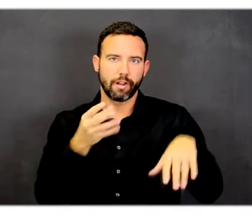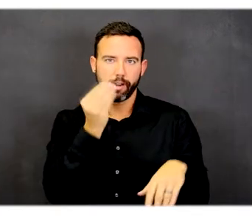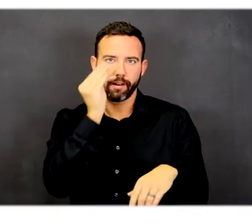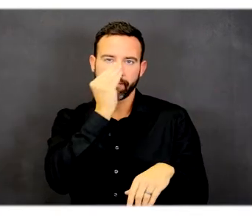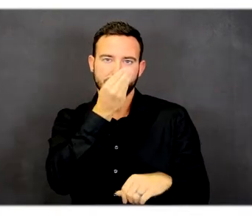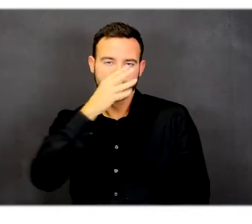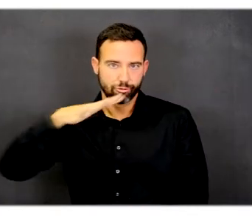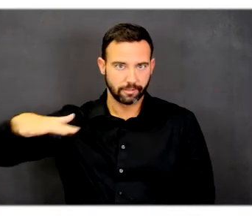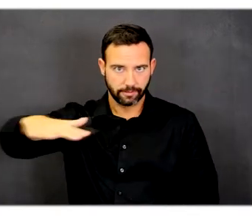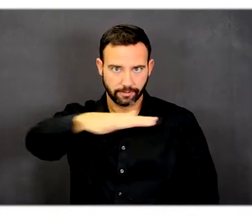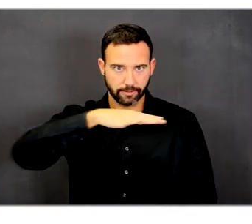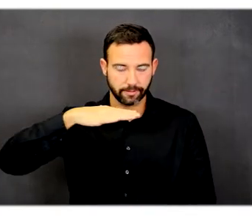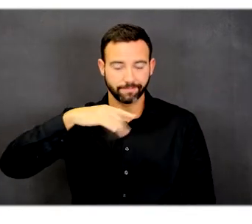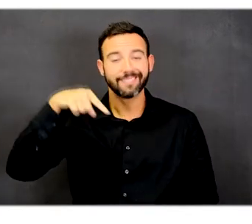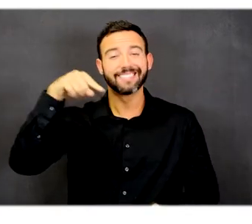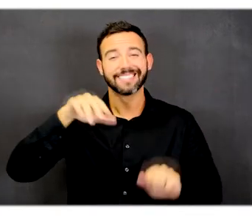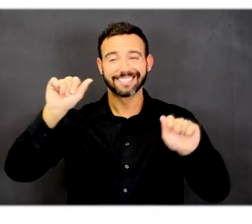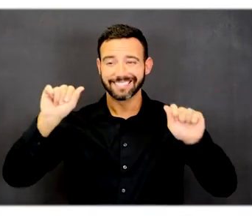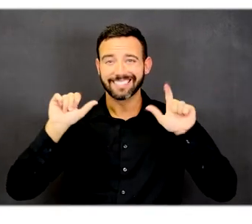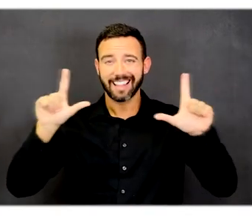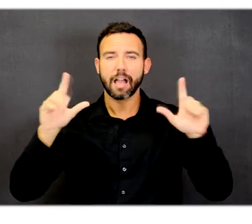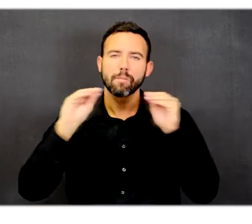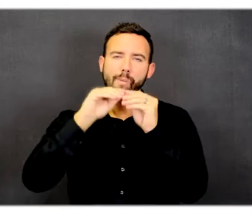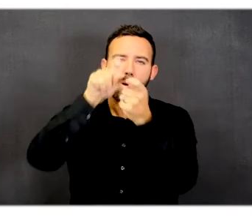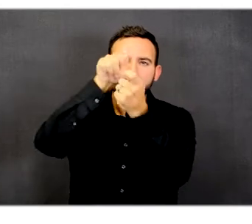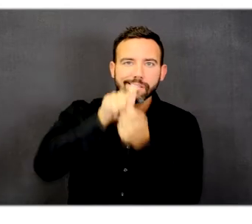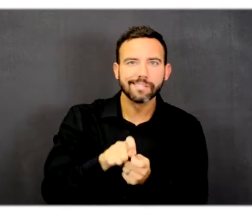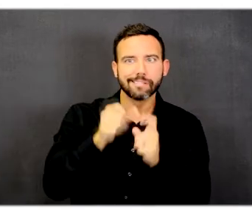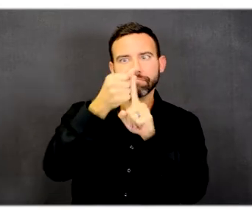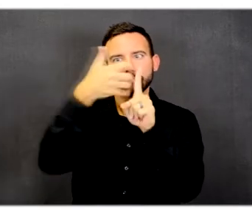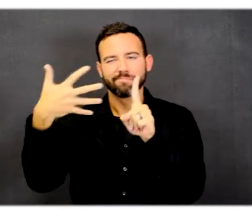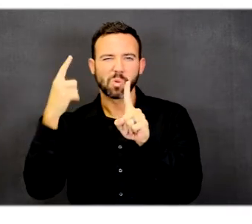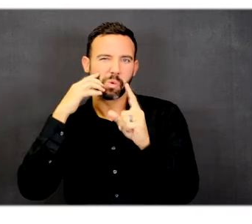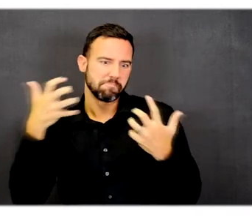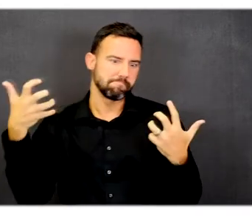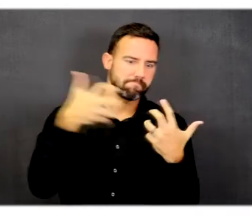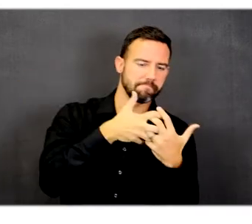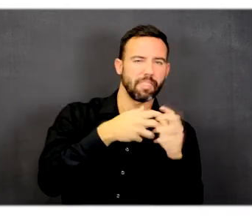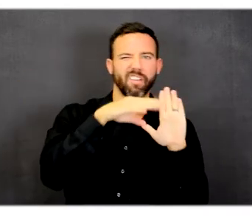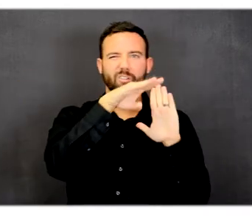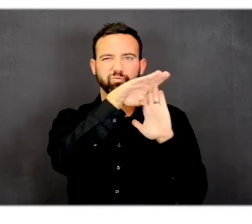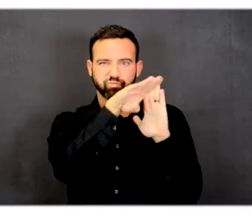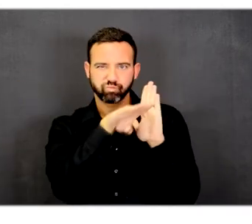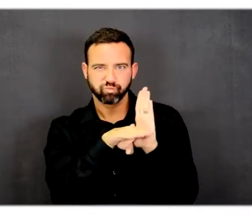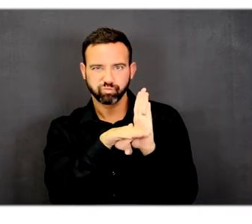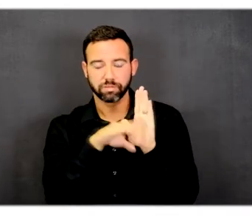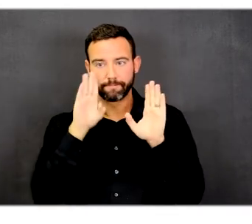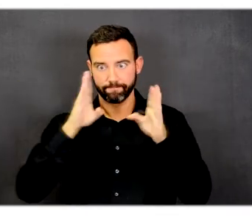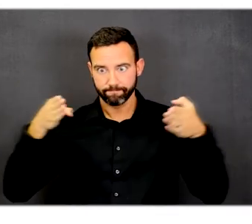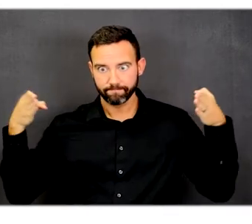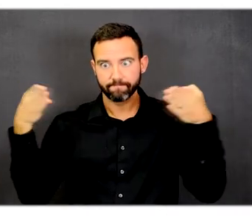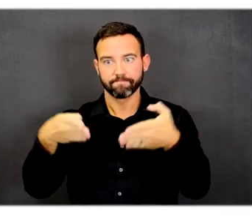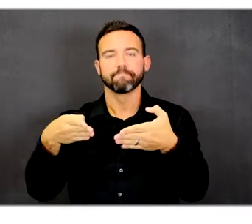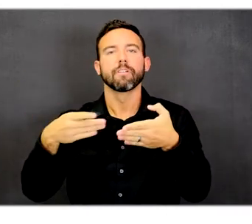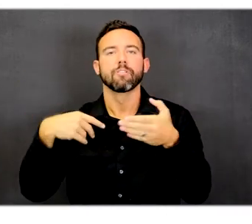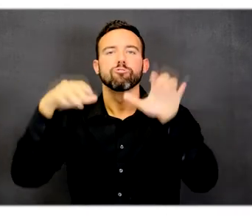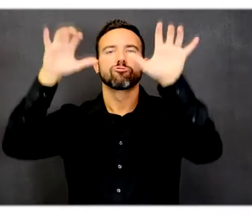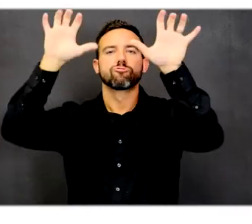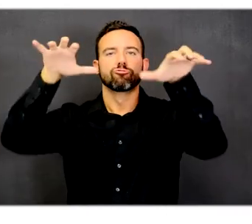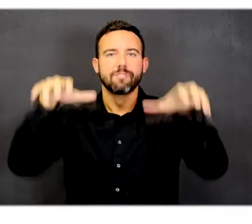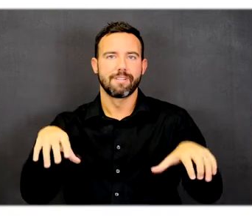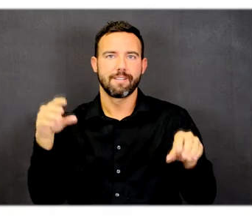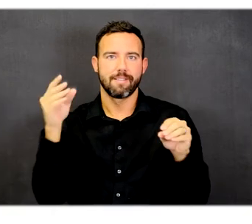This slide provides more detail and corresponds with the legend. It focuses on the rain garden pedestrian experience.